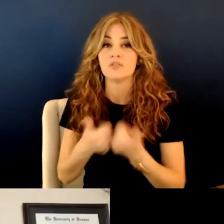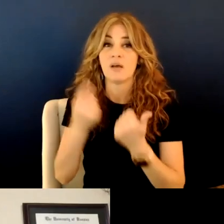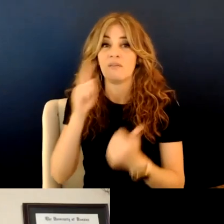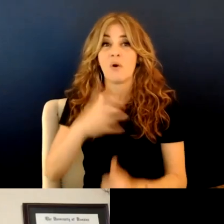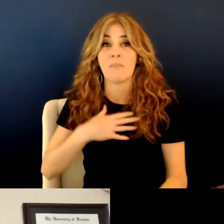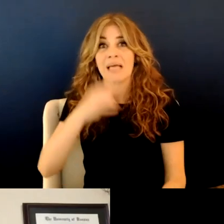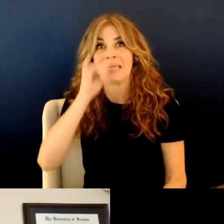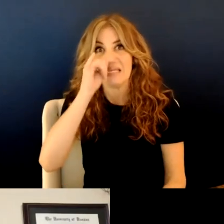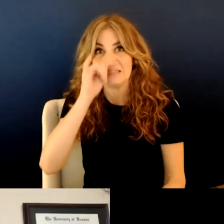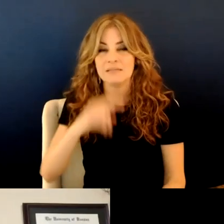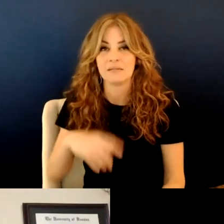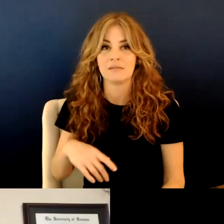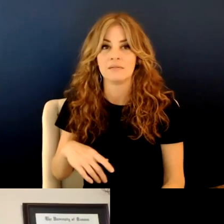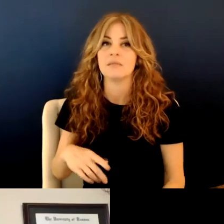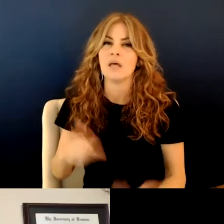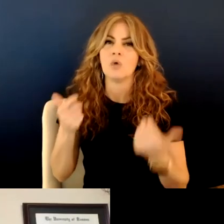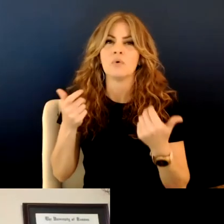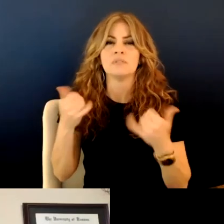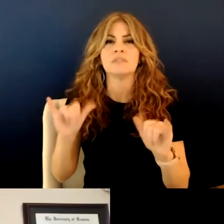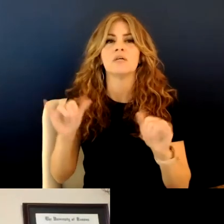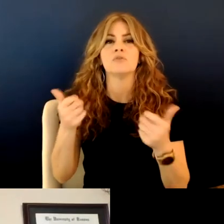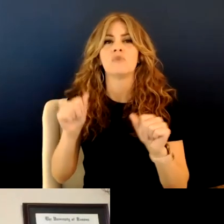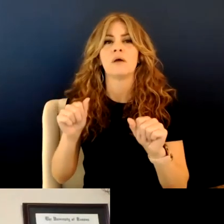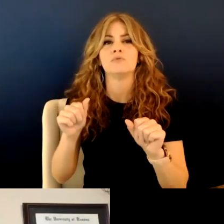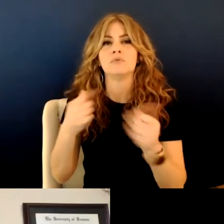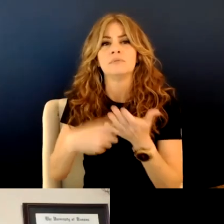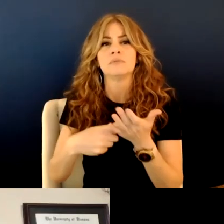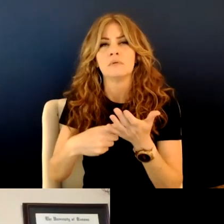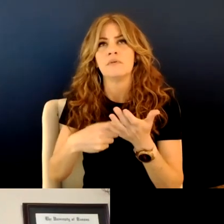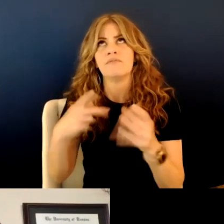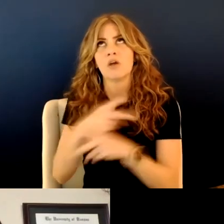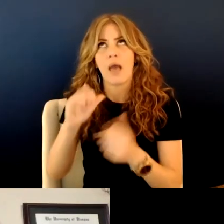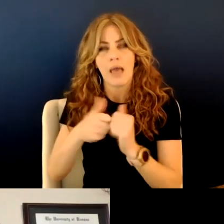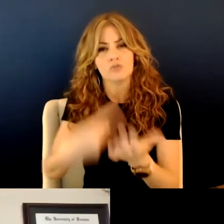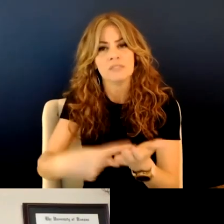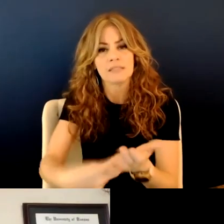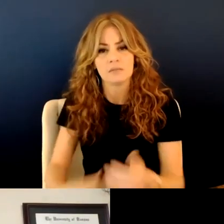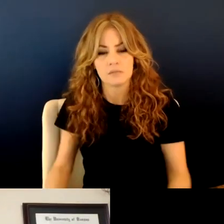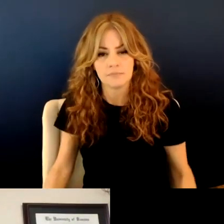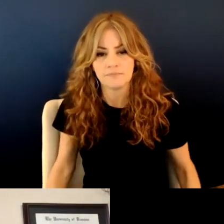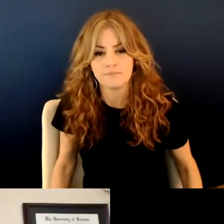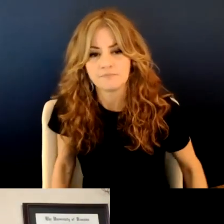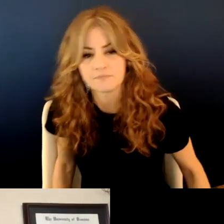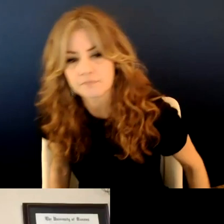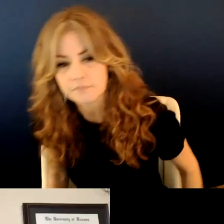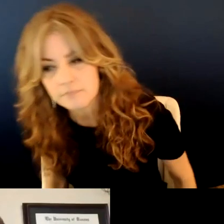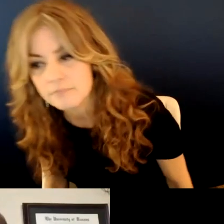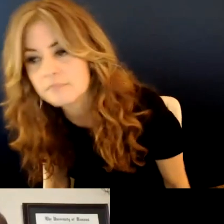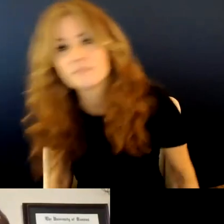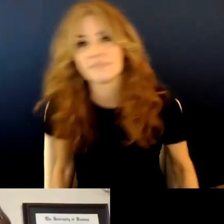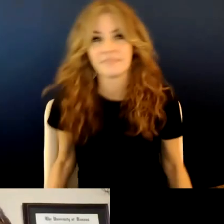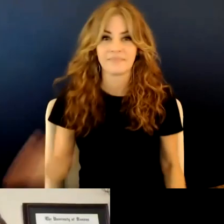too. Um, and we're still trying to figure out how we talk about it. Uh, Devin Randall Kelly is here.